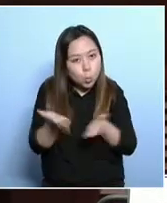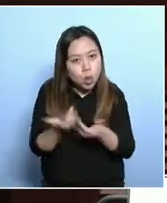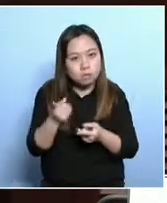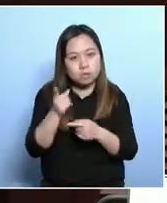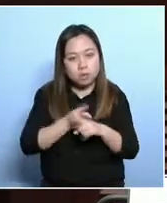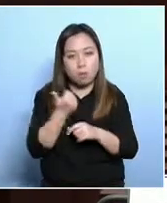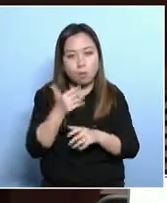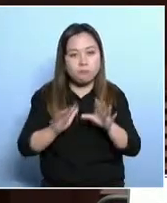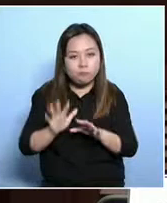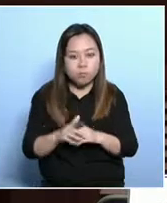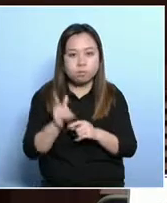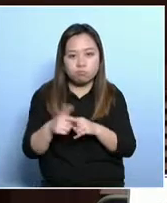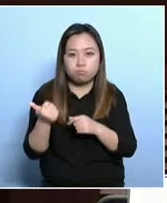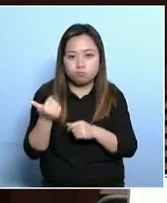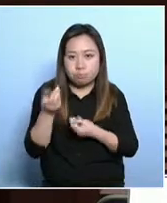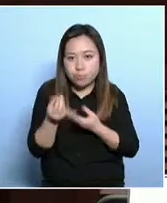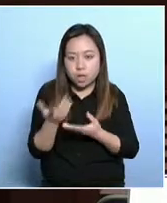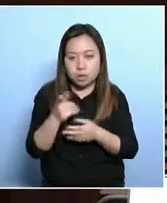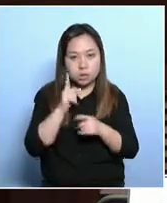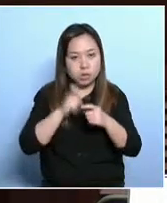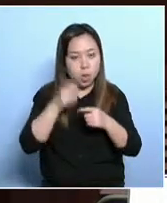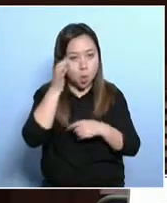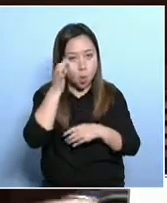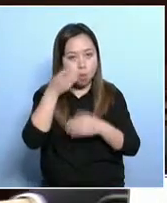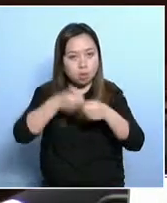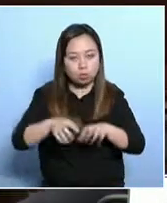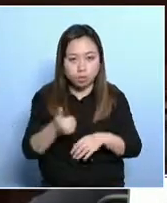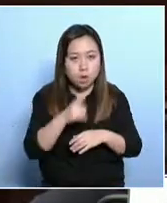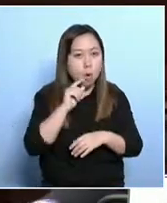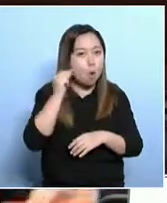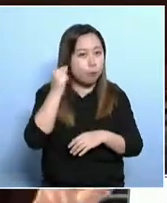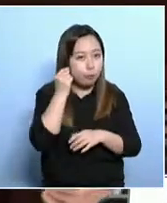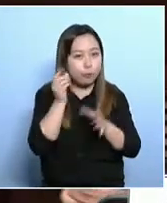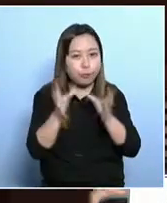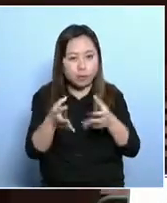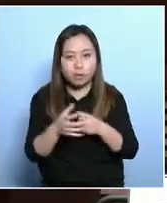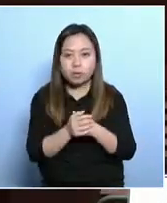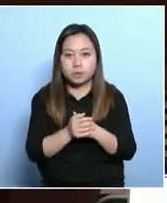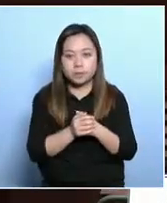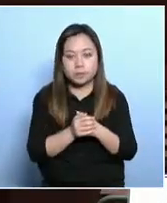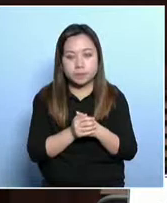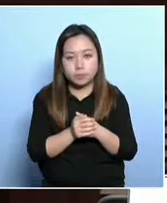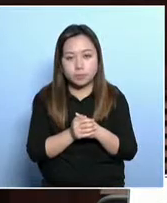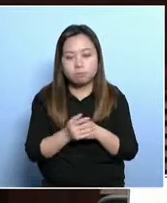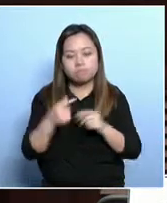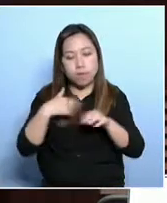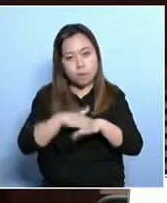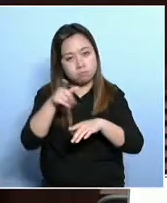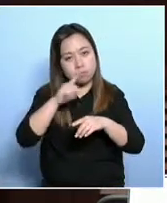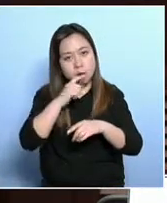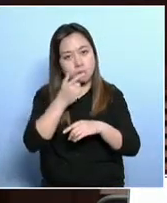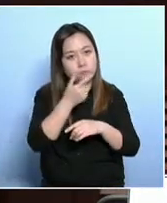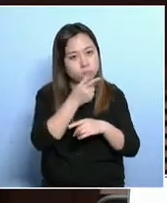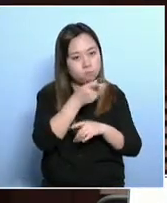working as teaching assistants in schools, and we should encourage